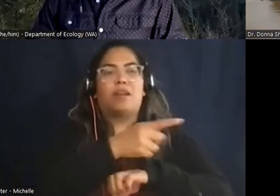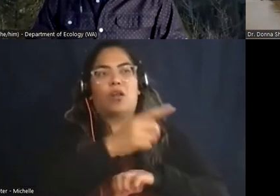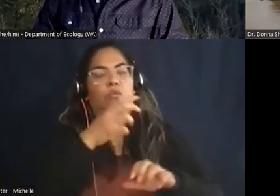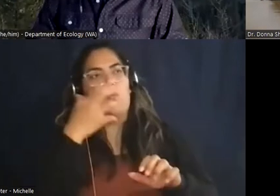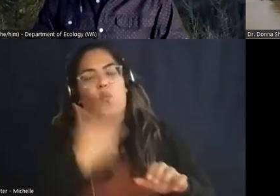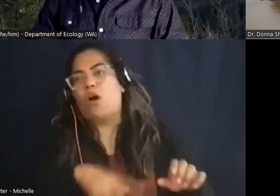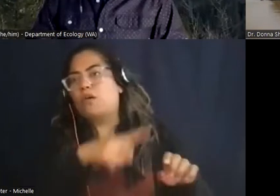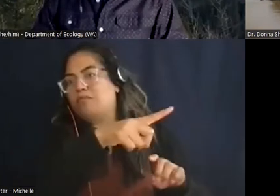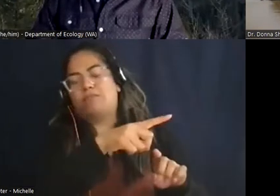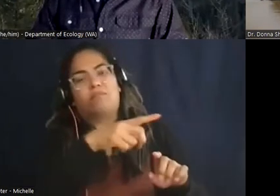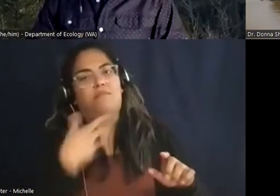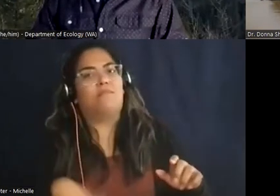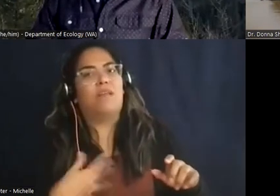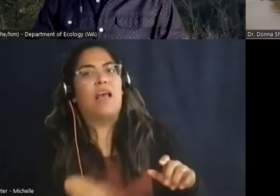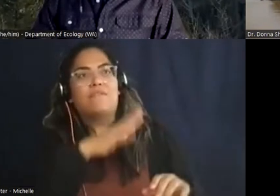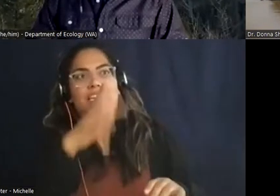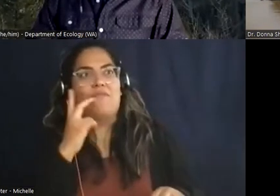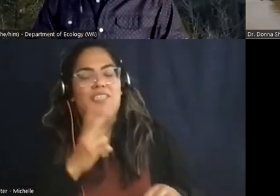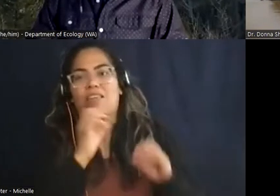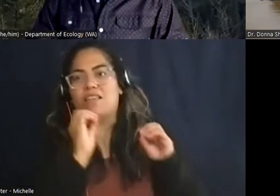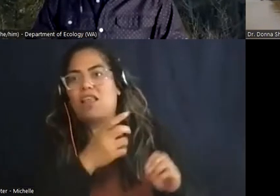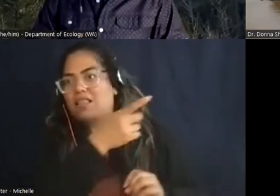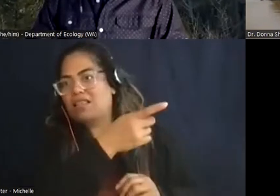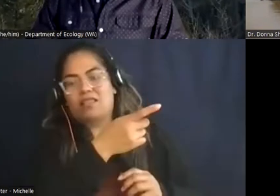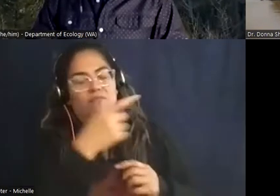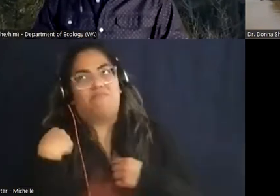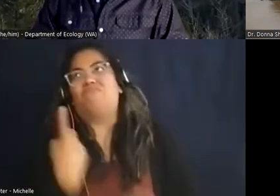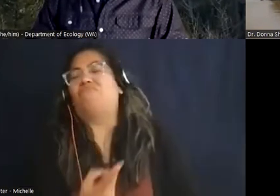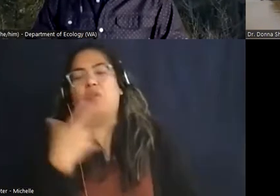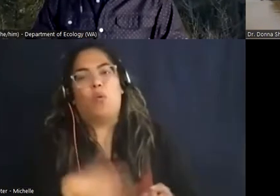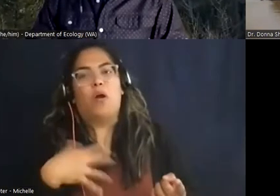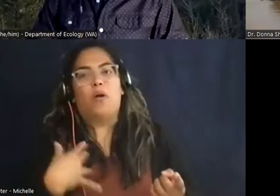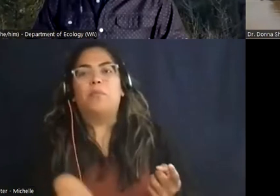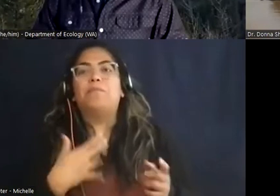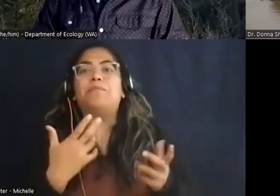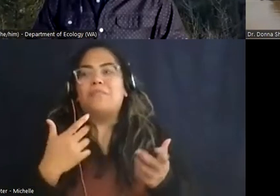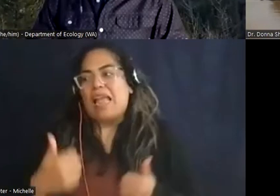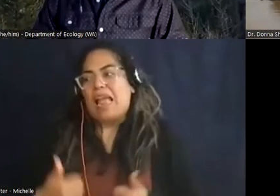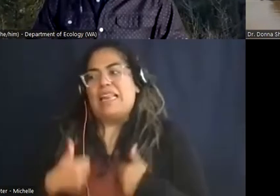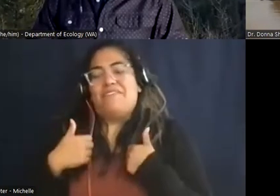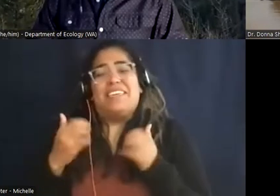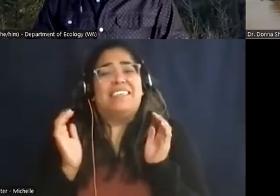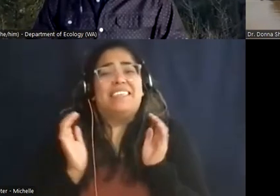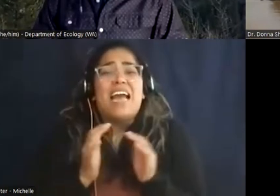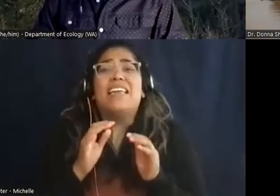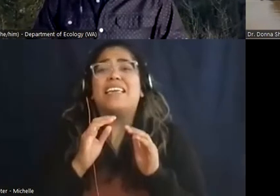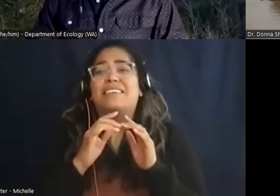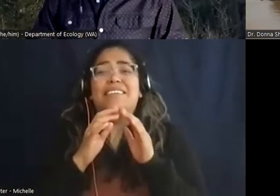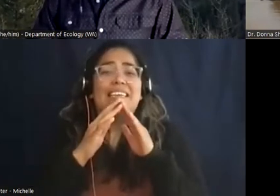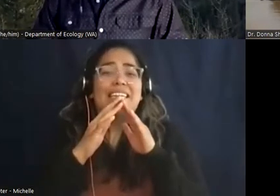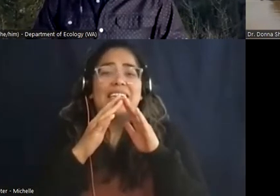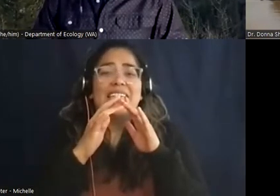And I had never seen anything like that. But I lived in a tiny cabin, 10,300 feet.